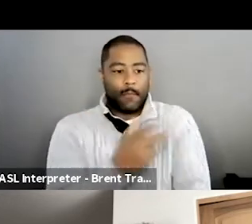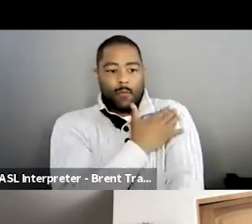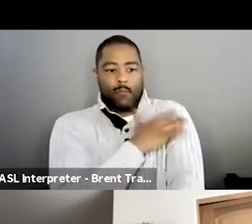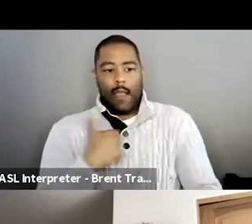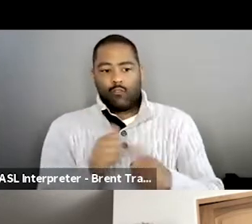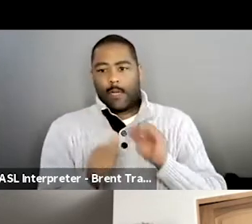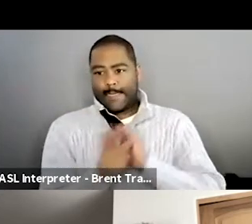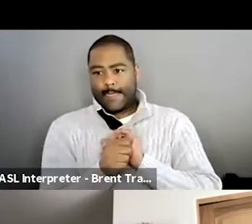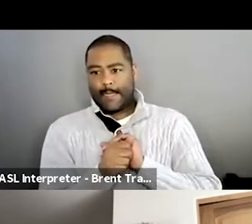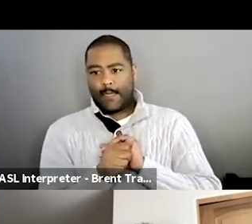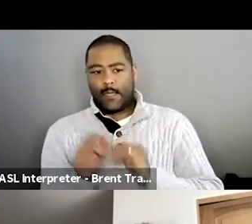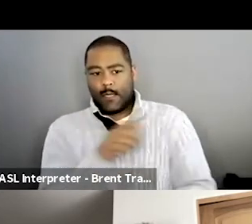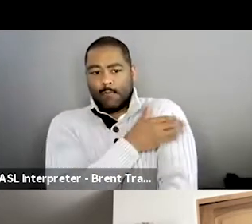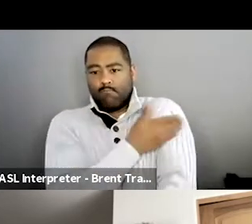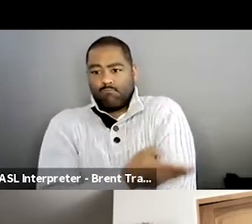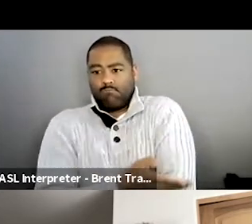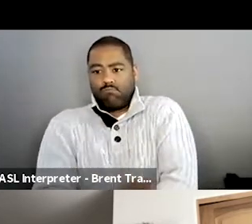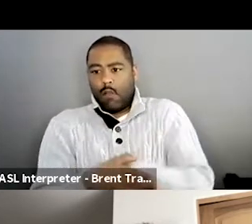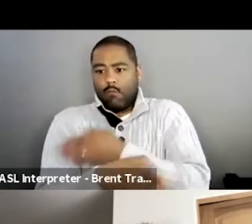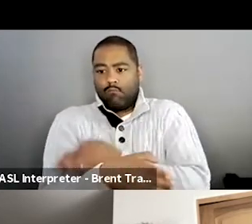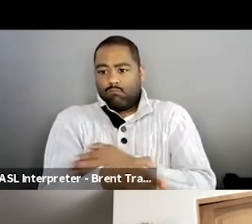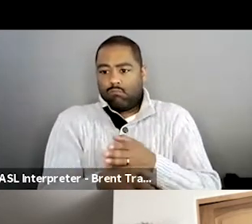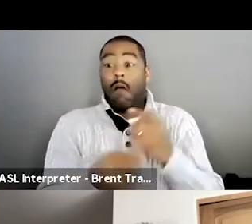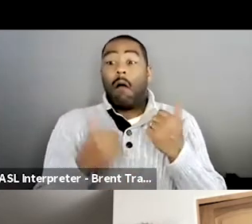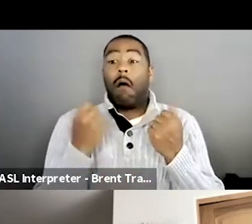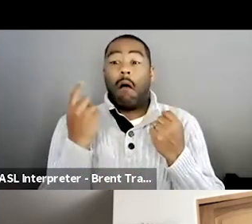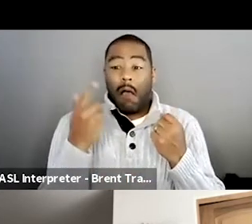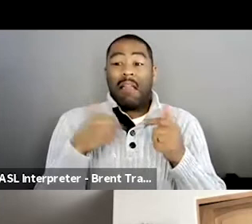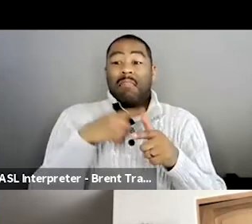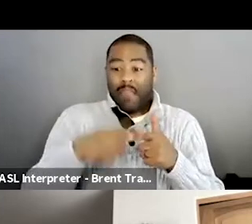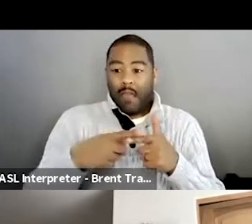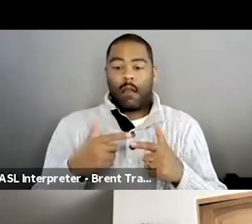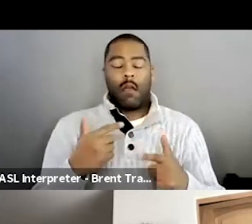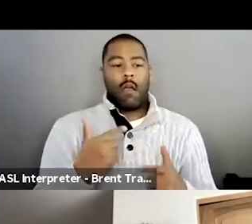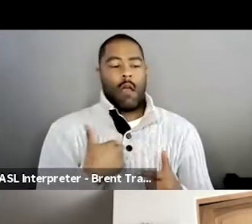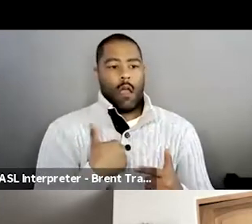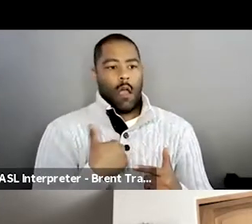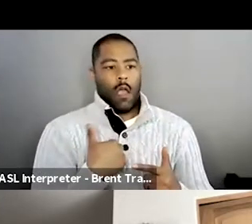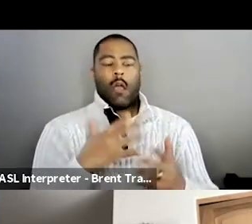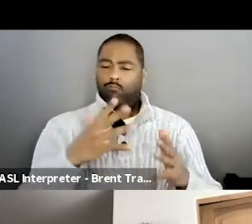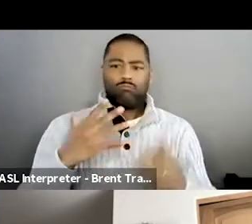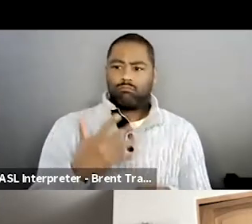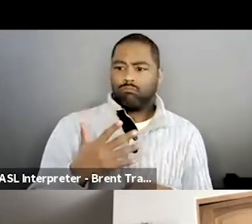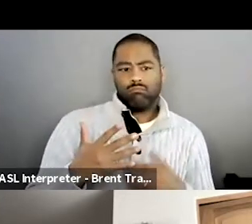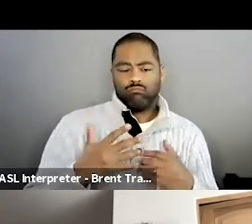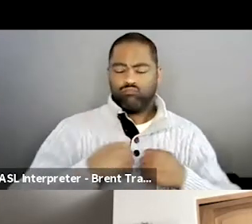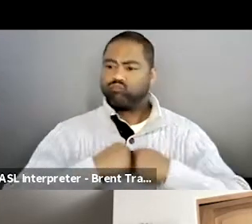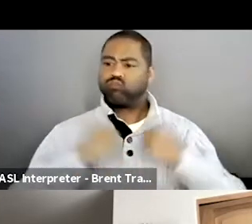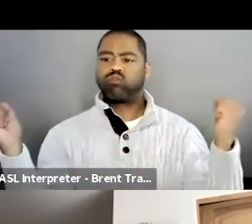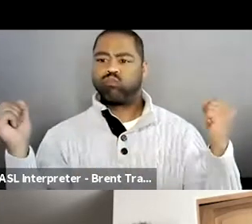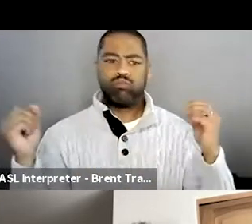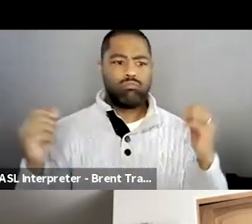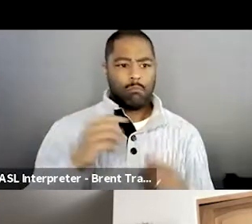sort of my power and my gift as someone with a disability and how I could use that to help in this film.